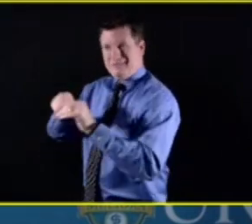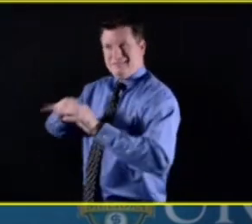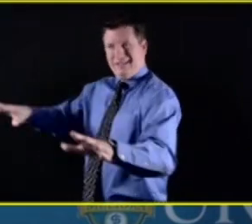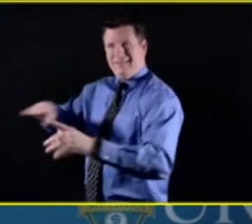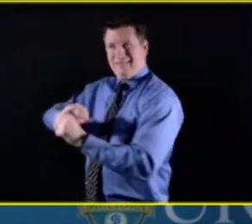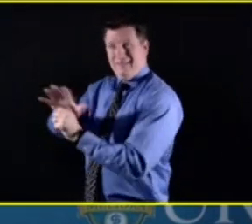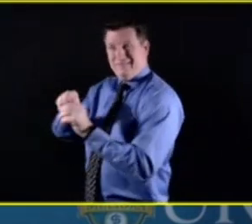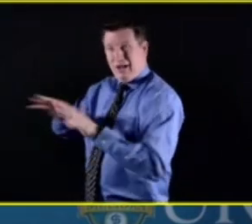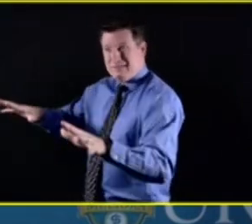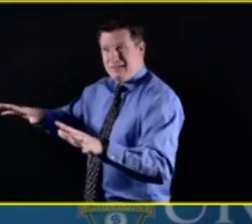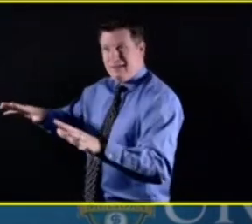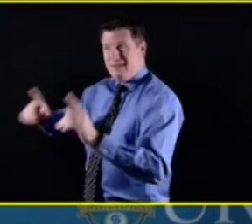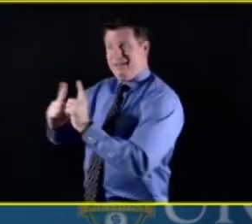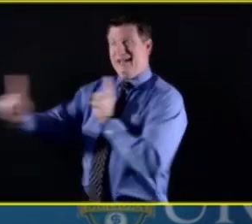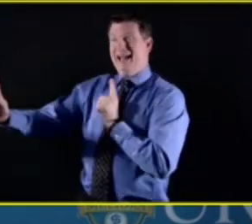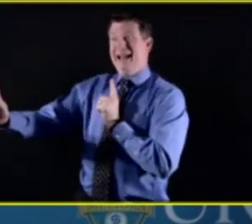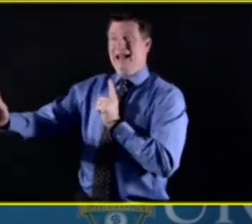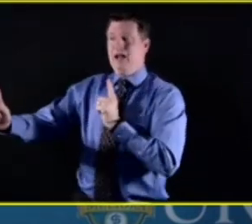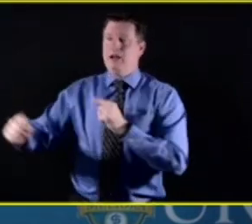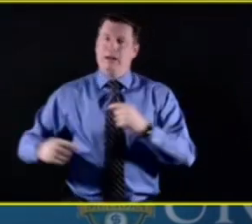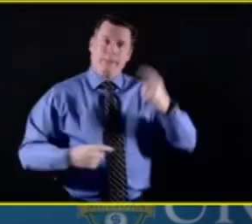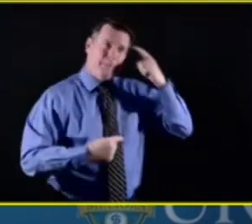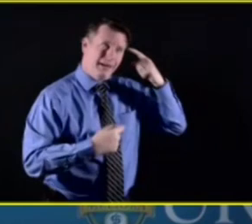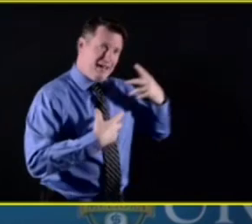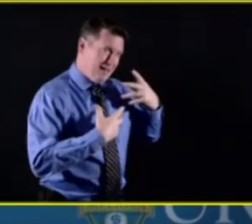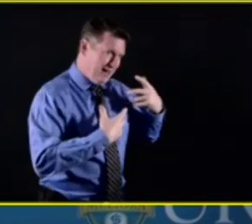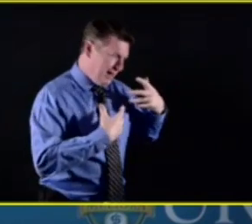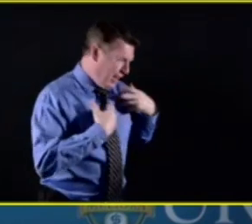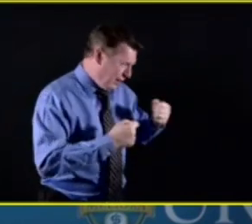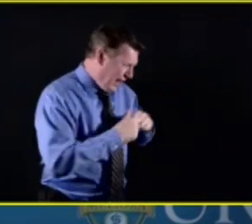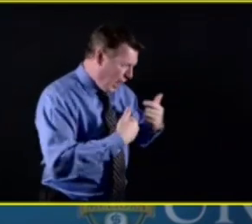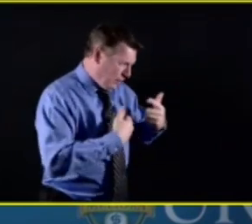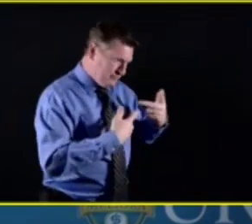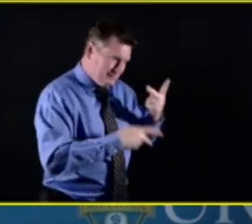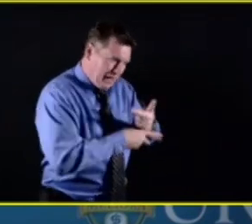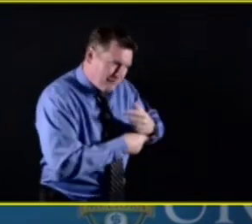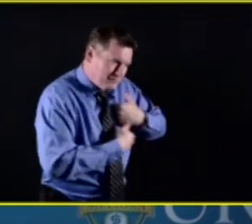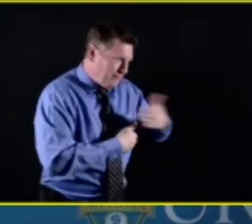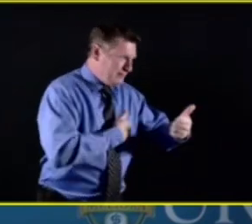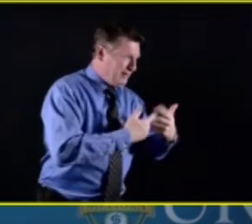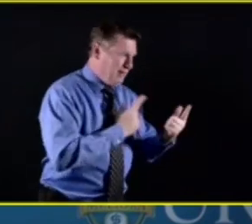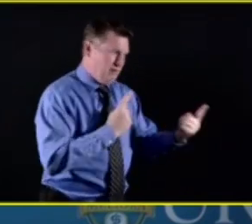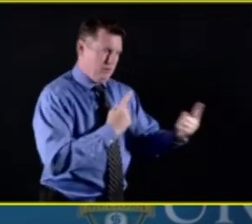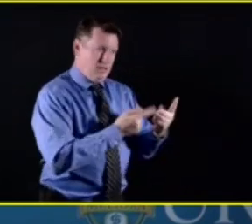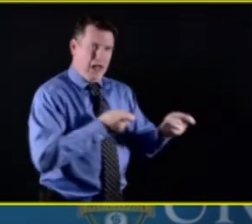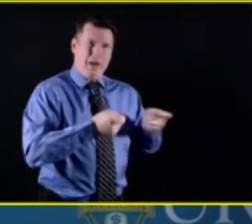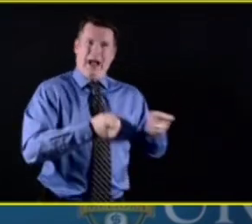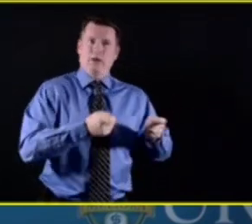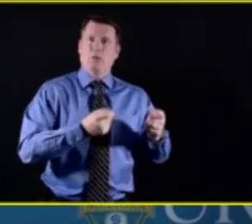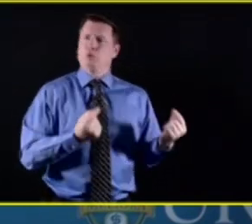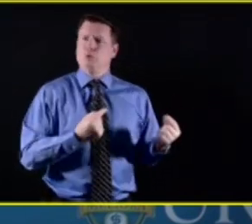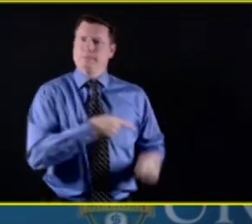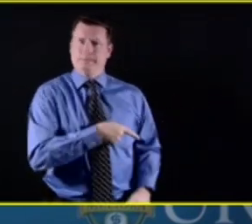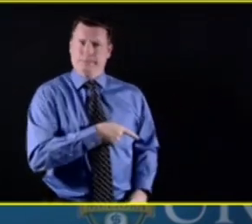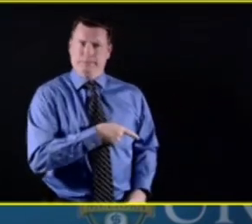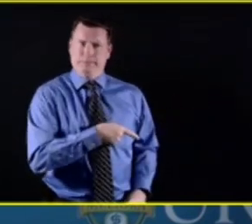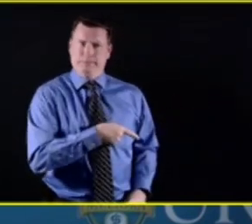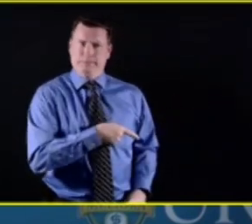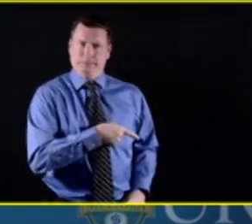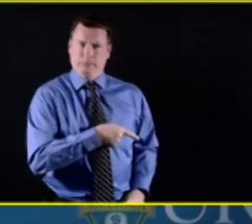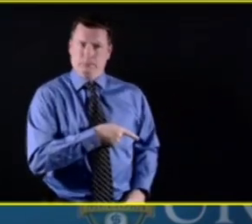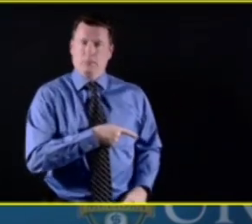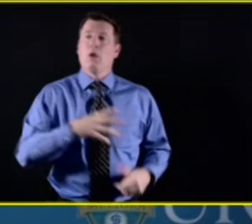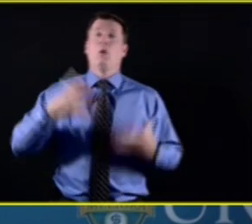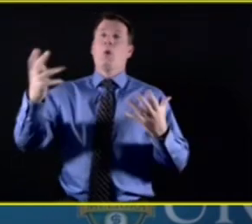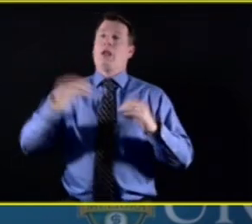health. So let's bear down on that and not forget the importance of that. Thank you. I should mention that Dr. Conwell is not masked today because